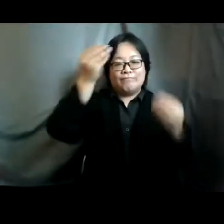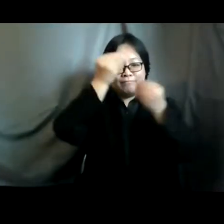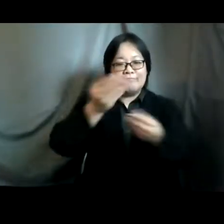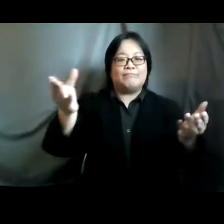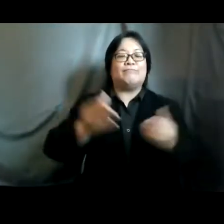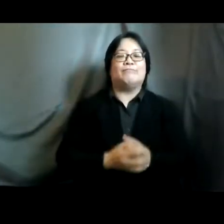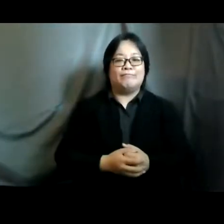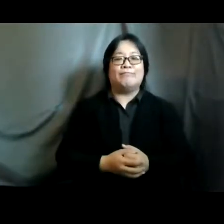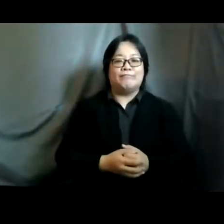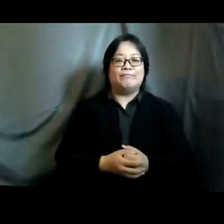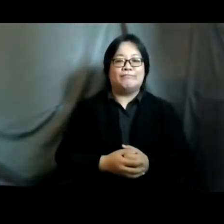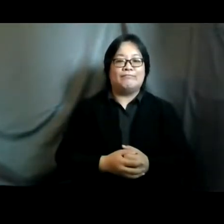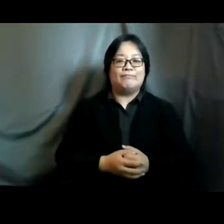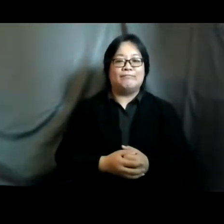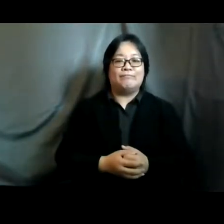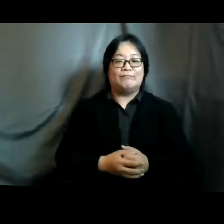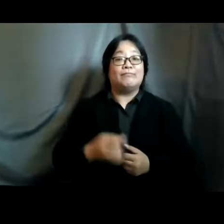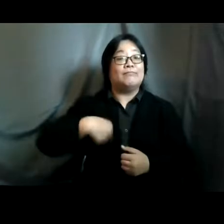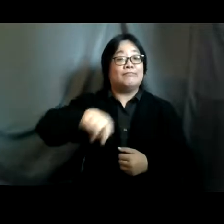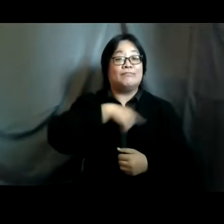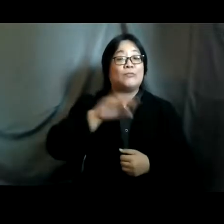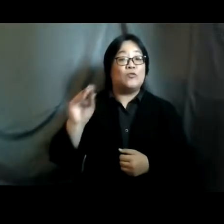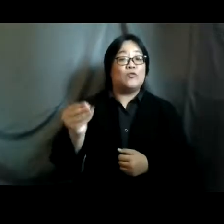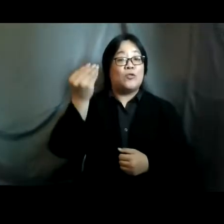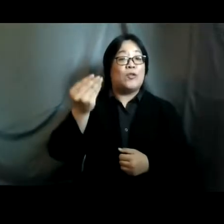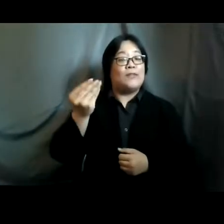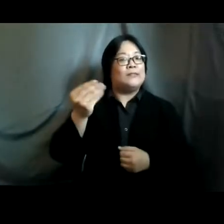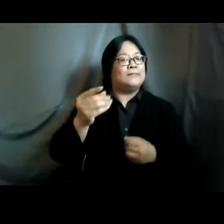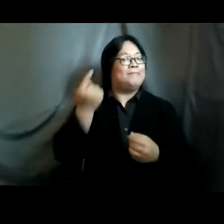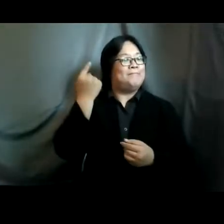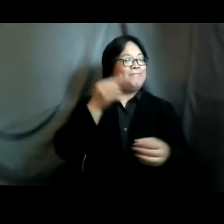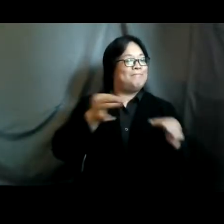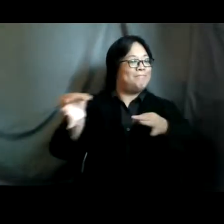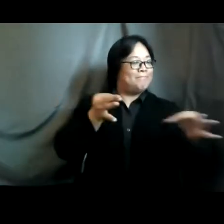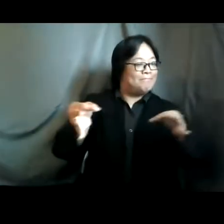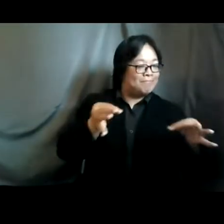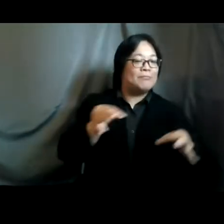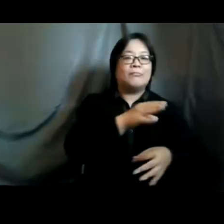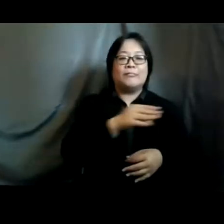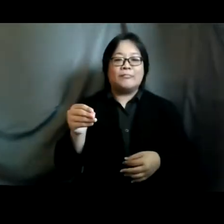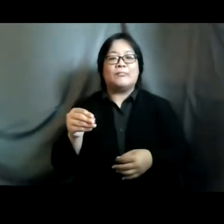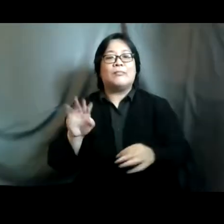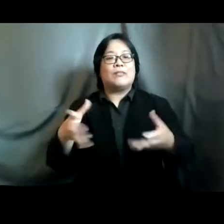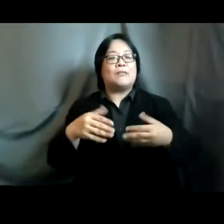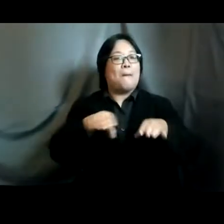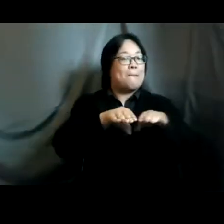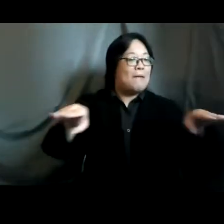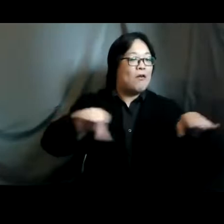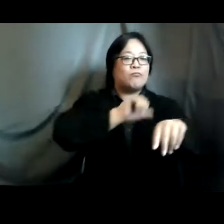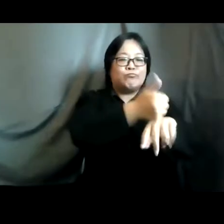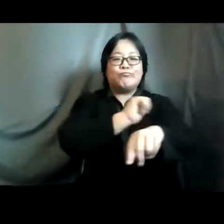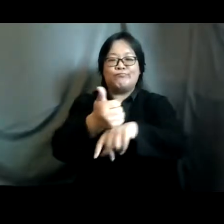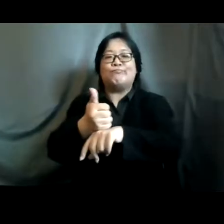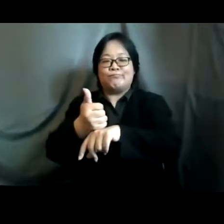i know as our youth advocate had mentioned uh and also making use of all the platforms available to get